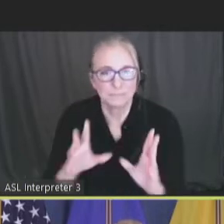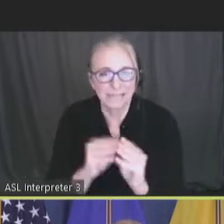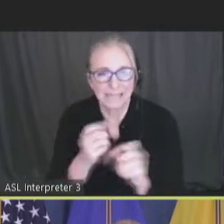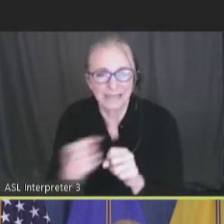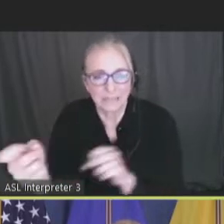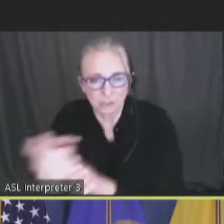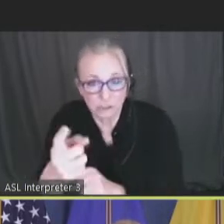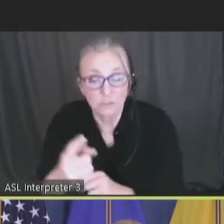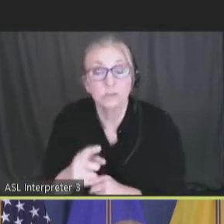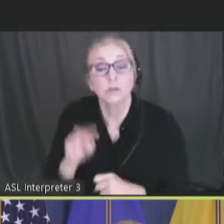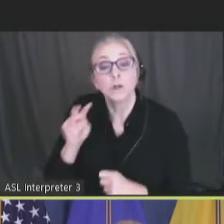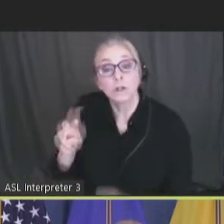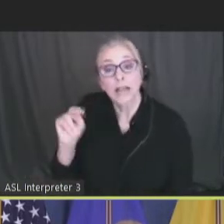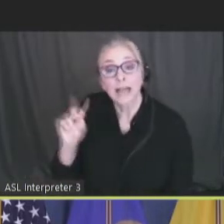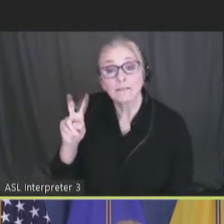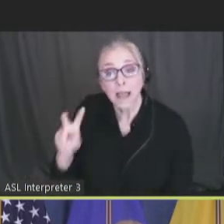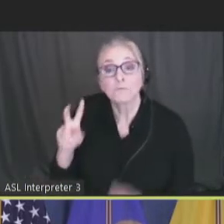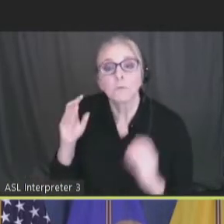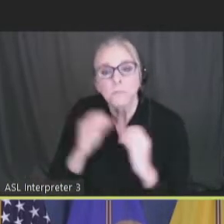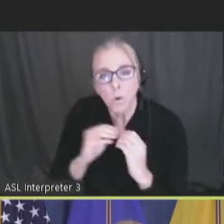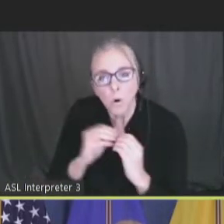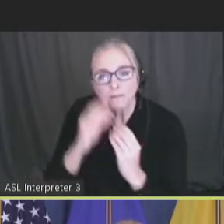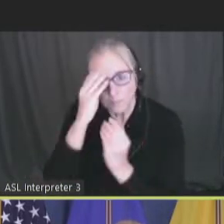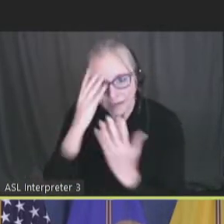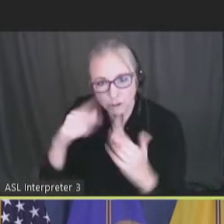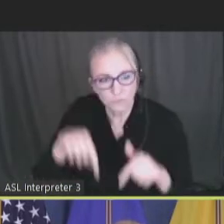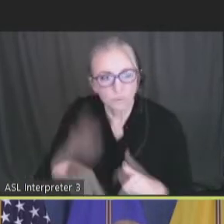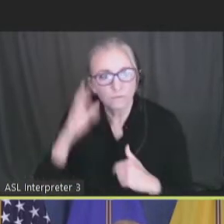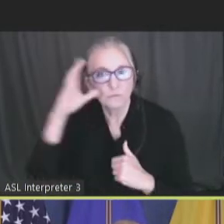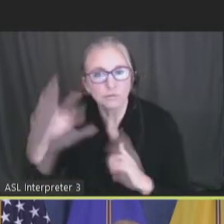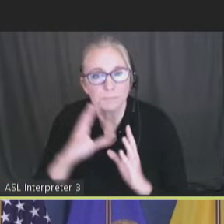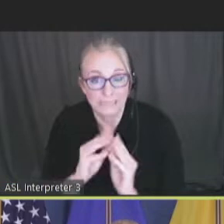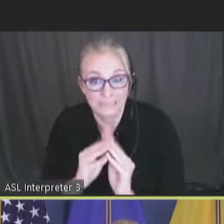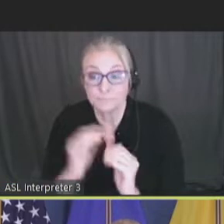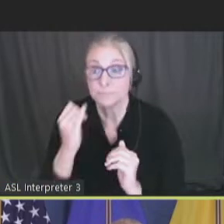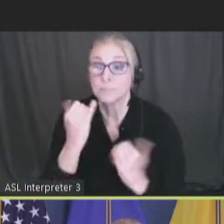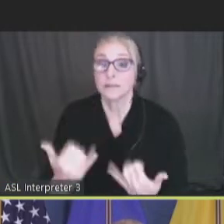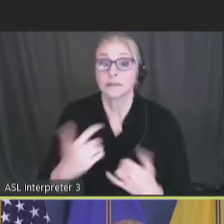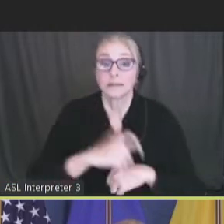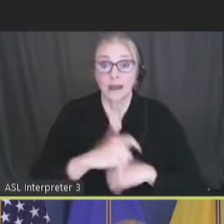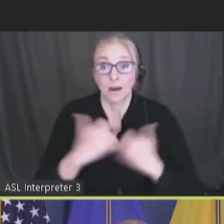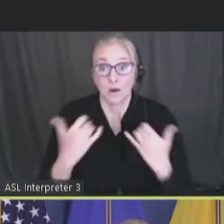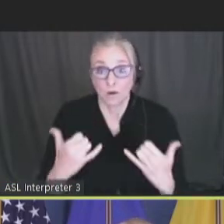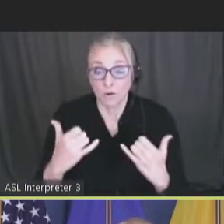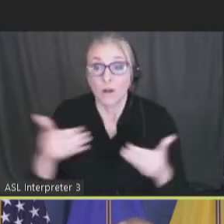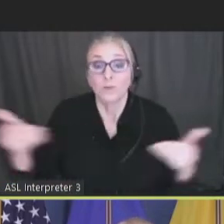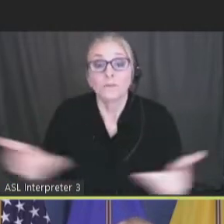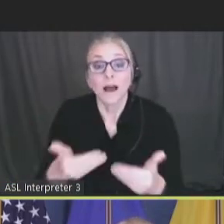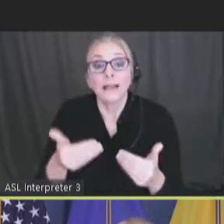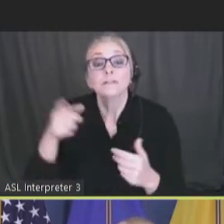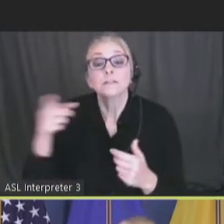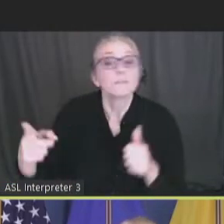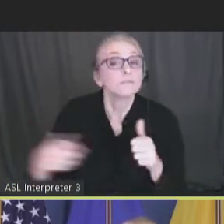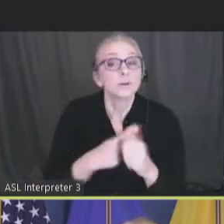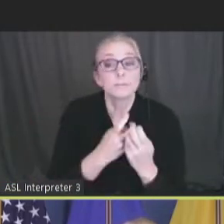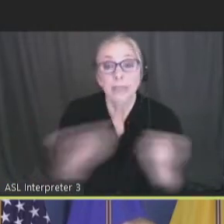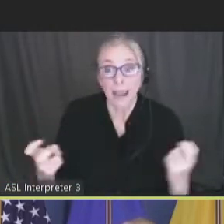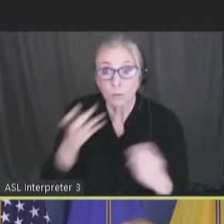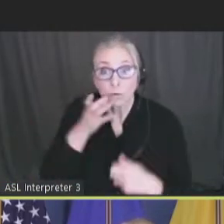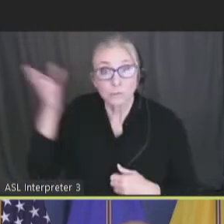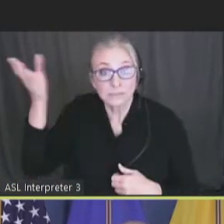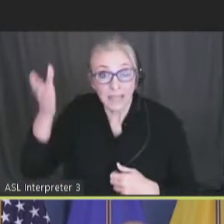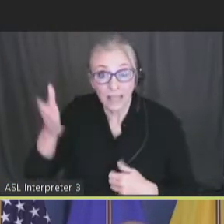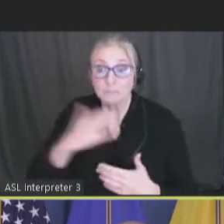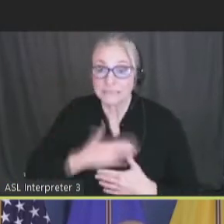NVAC website for final details on these upcoming meetings. At this time, I'd like to invite the members of our first panel who will be presenting from the